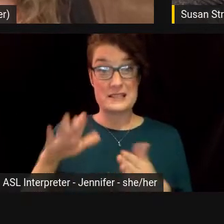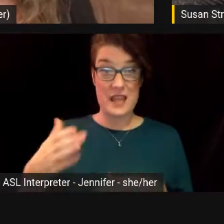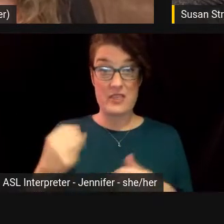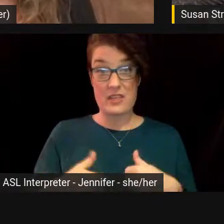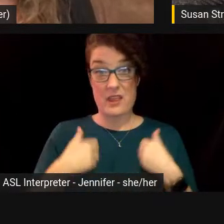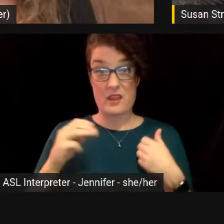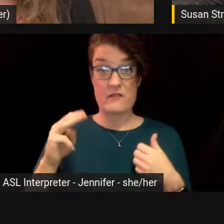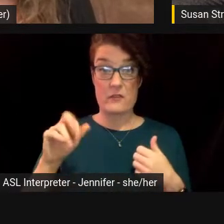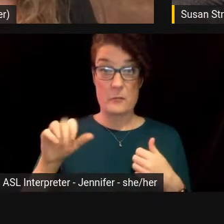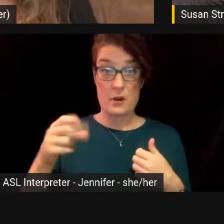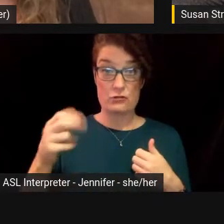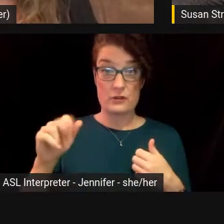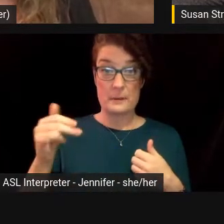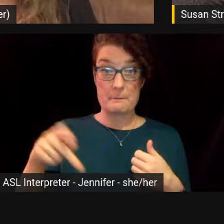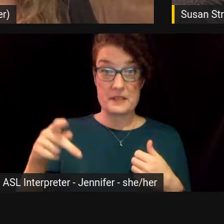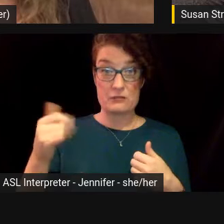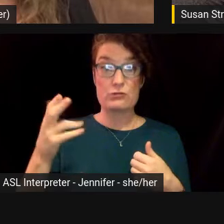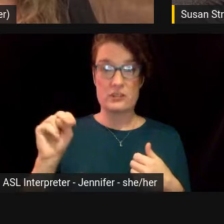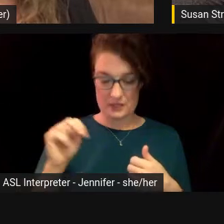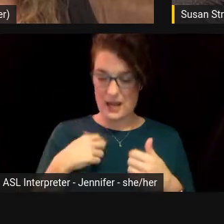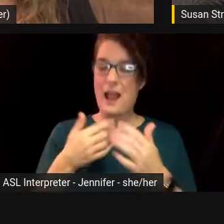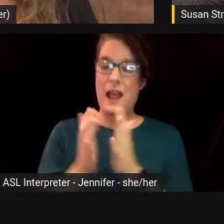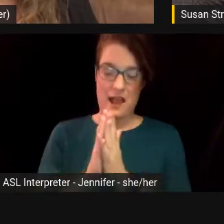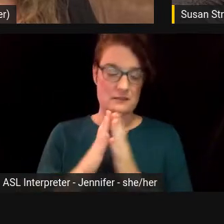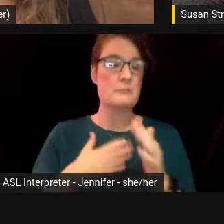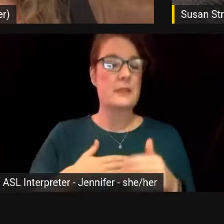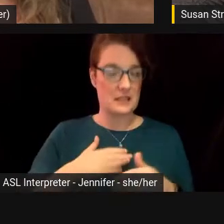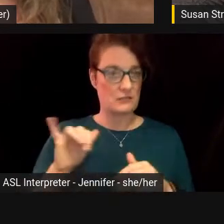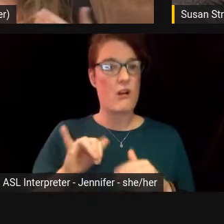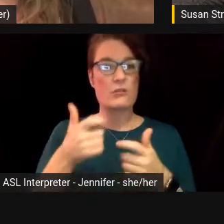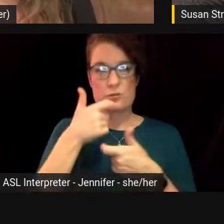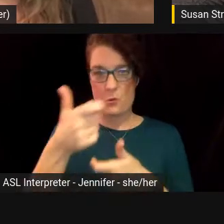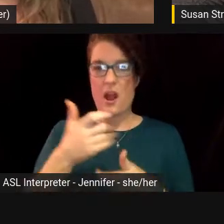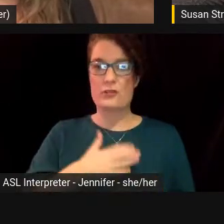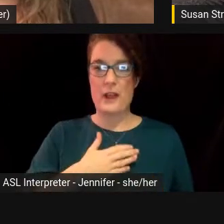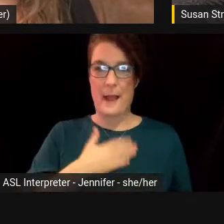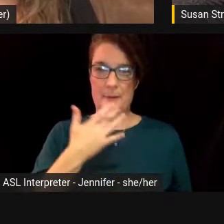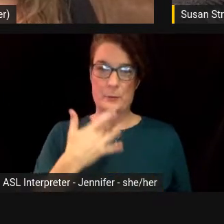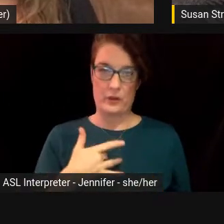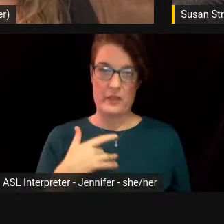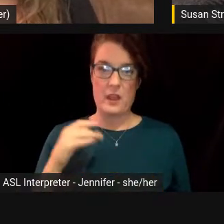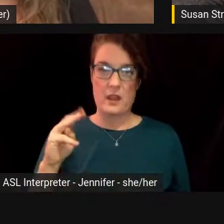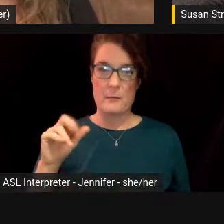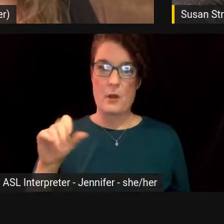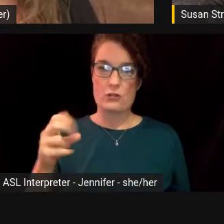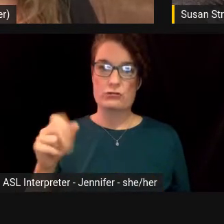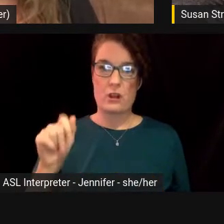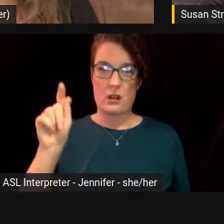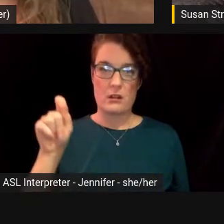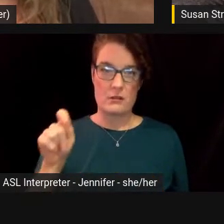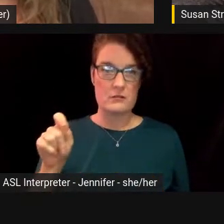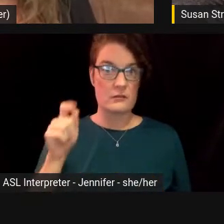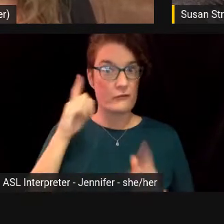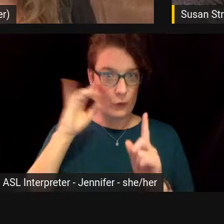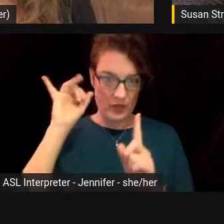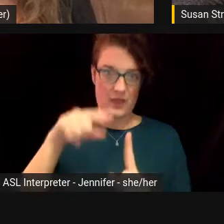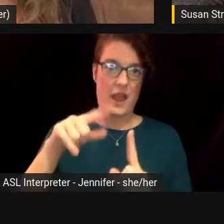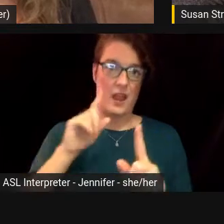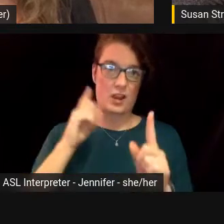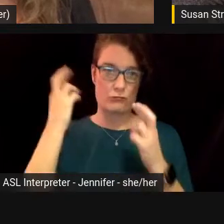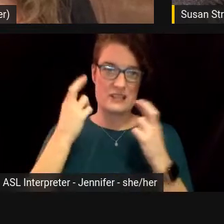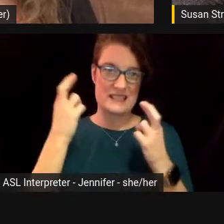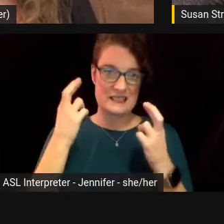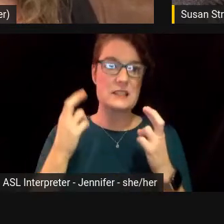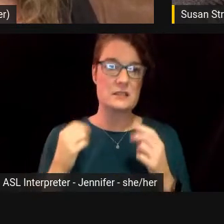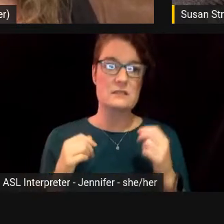I requested that we ask people to also watch Happy Birthday, Marsha, so that we could have this conversation. And I am struck